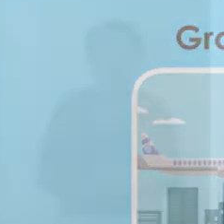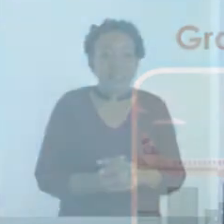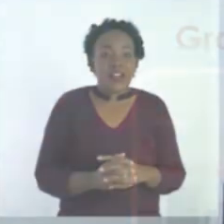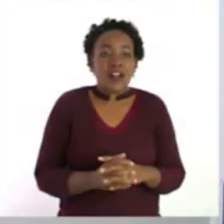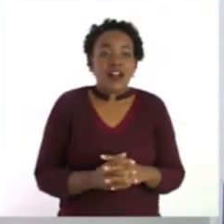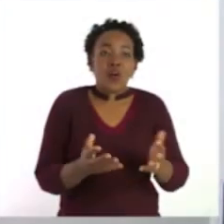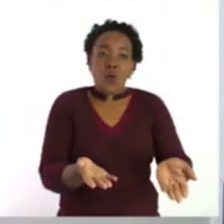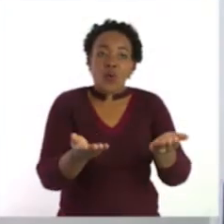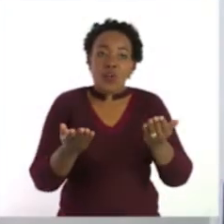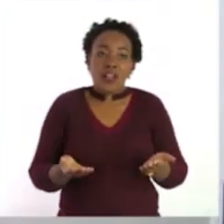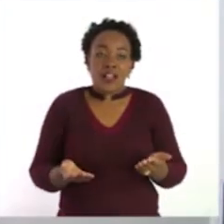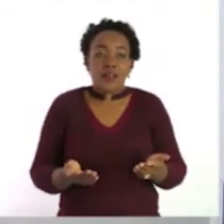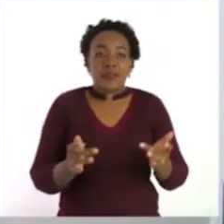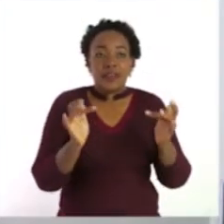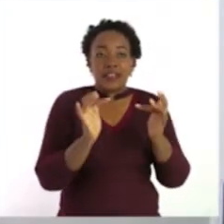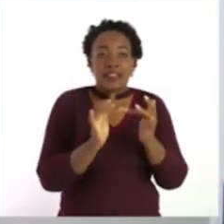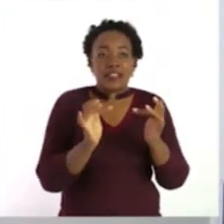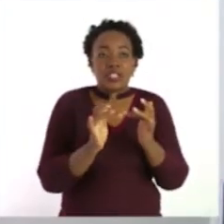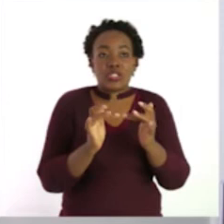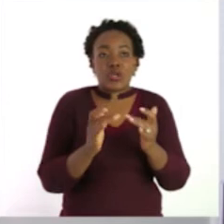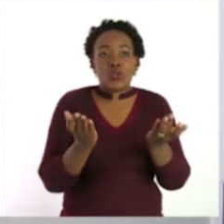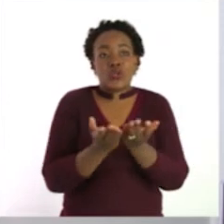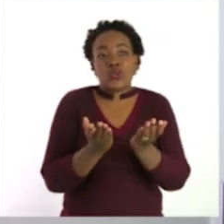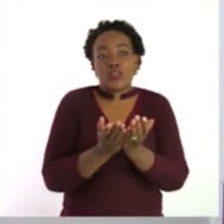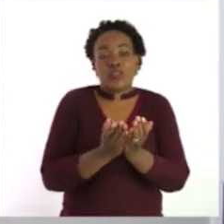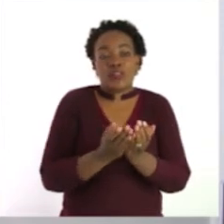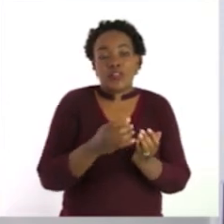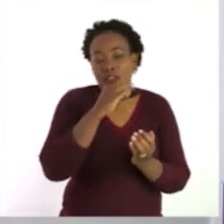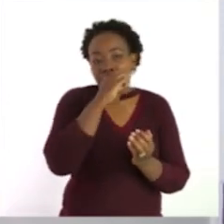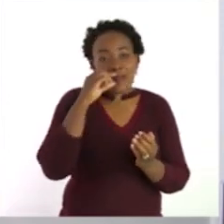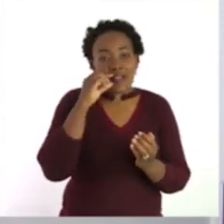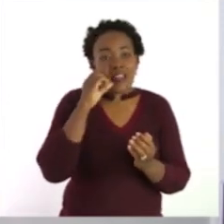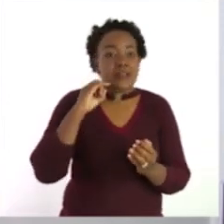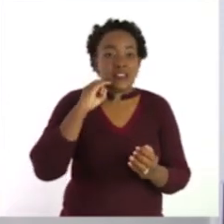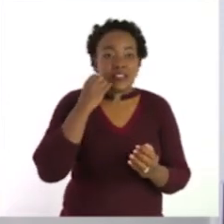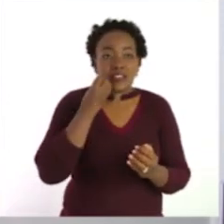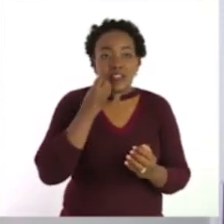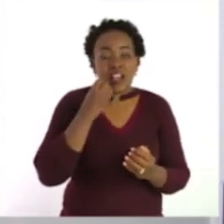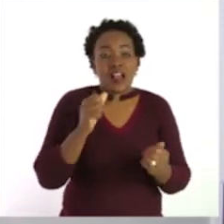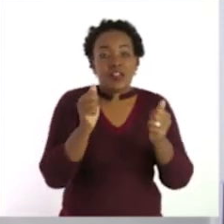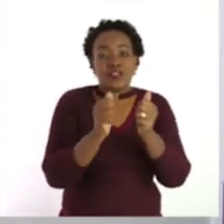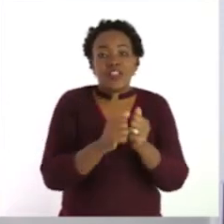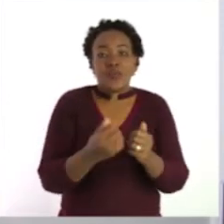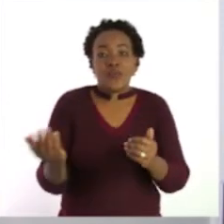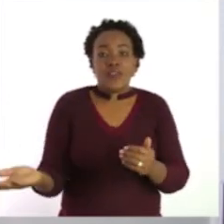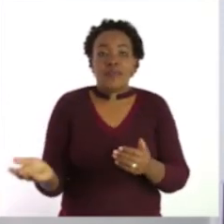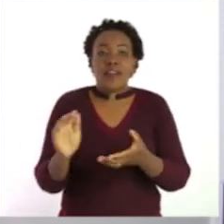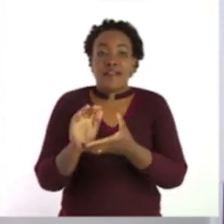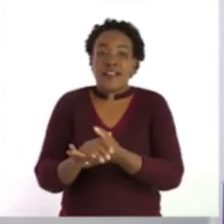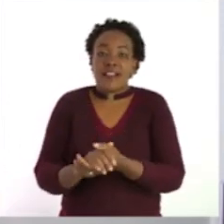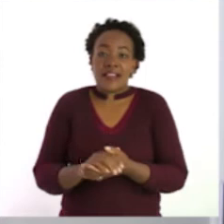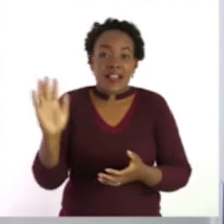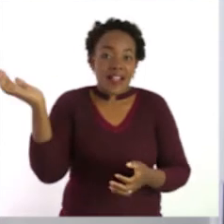Welcome to my zone online school. My name is teacher Precious and I am with my friend here. Say